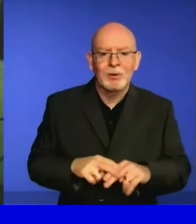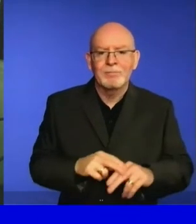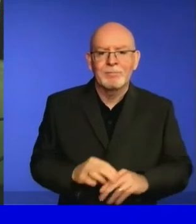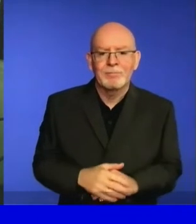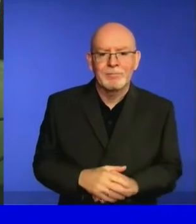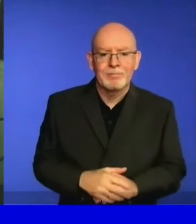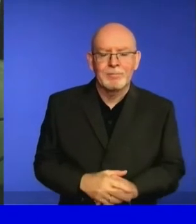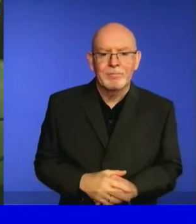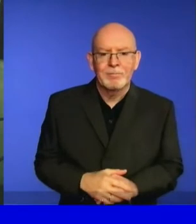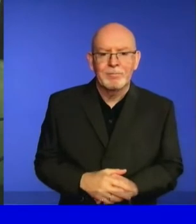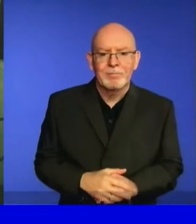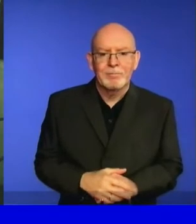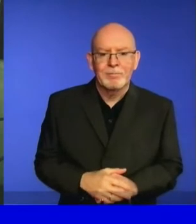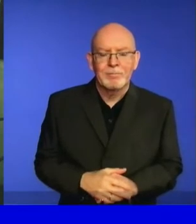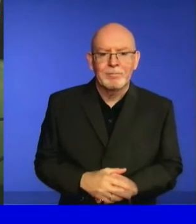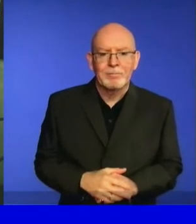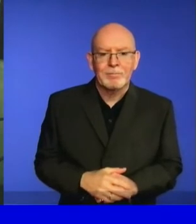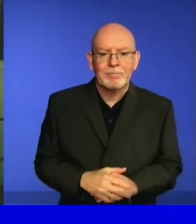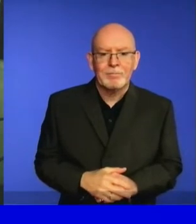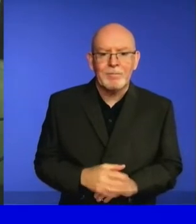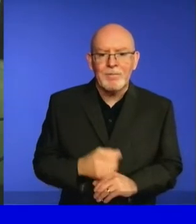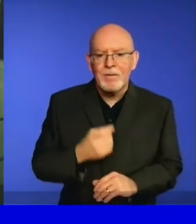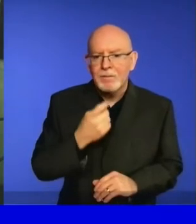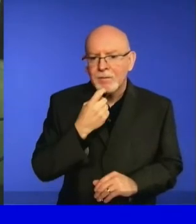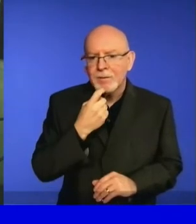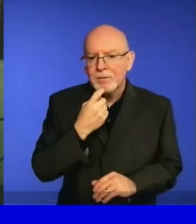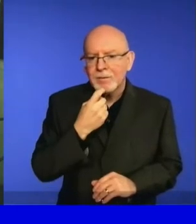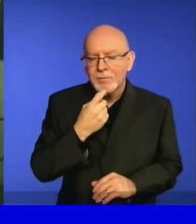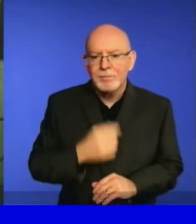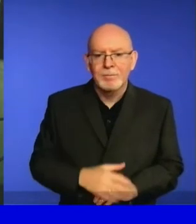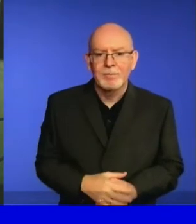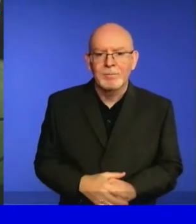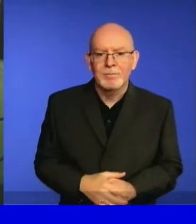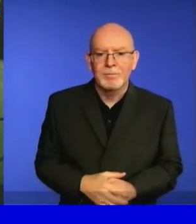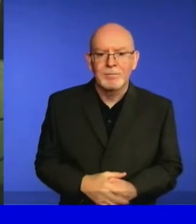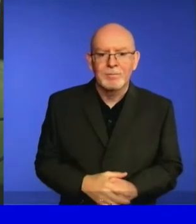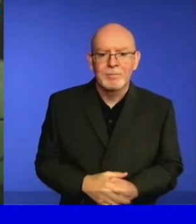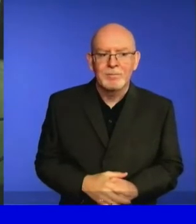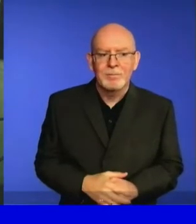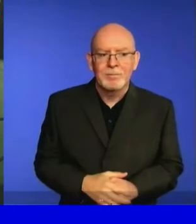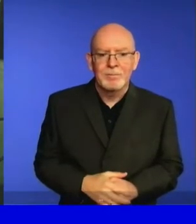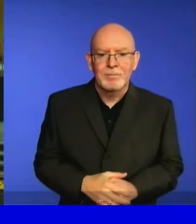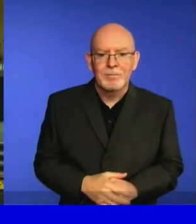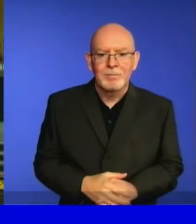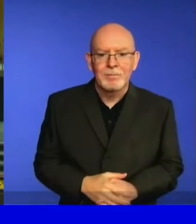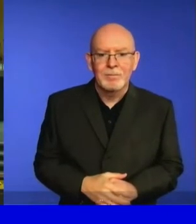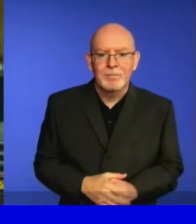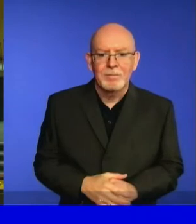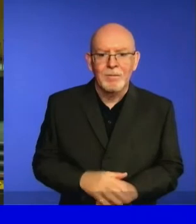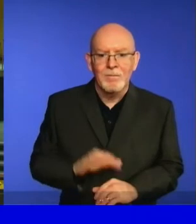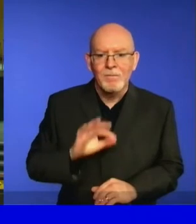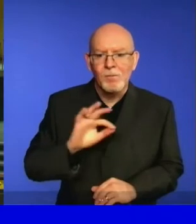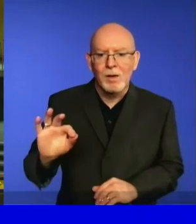Finland, France, France, Gabon,